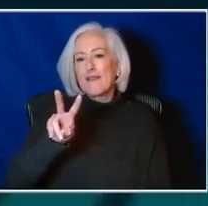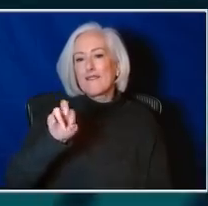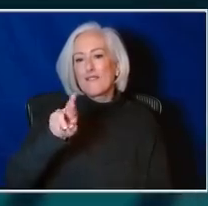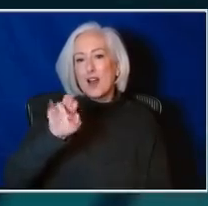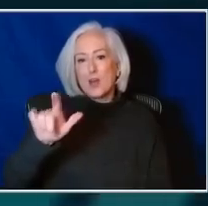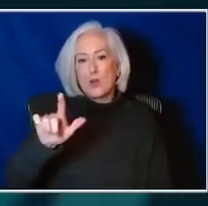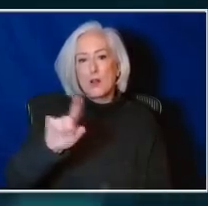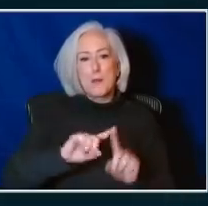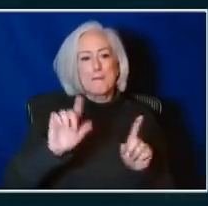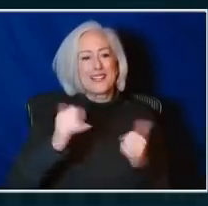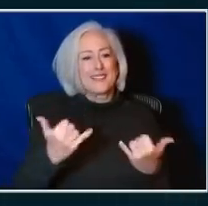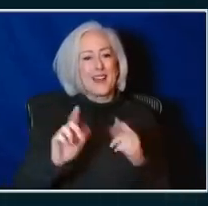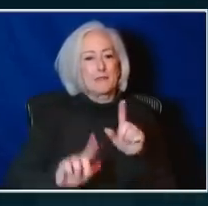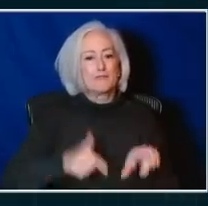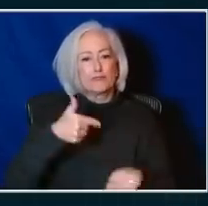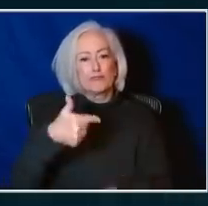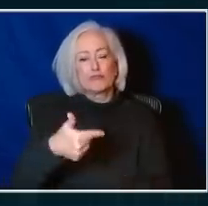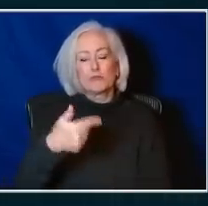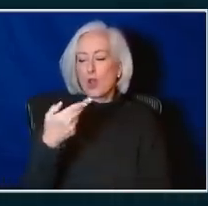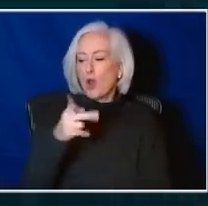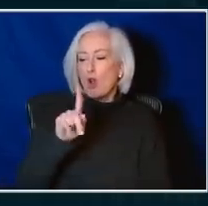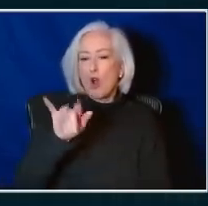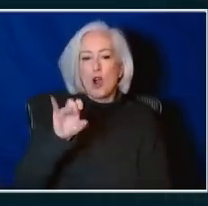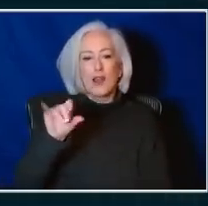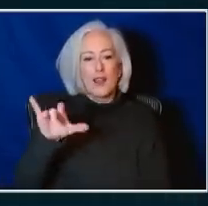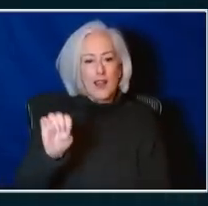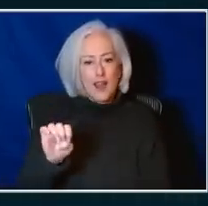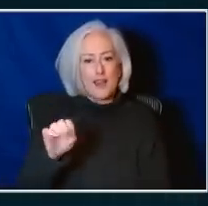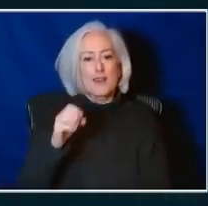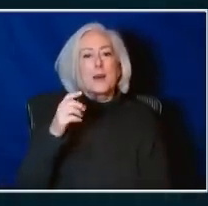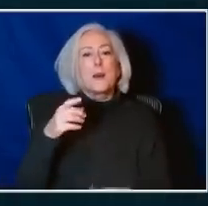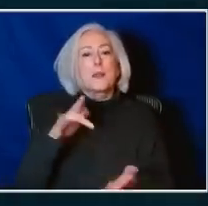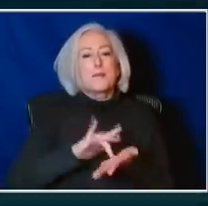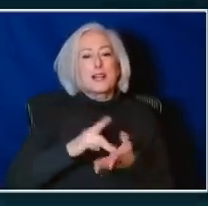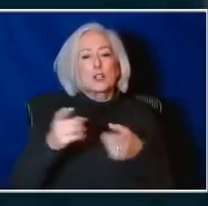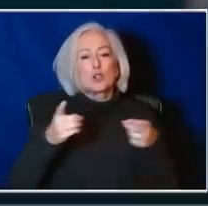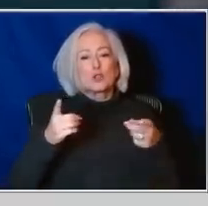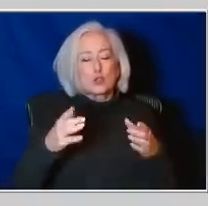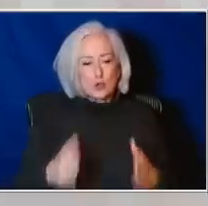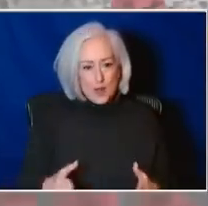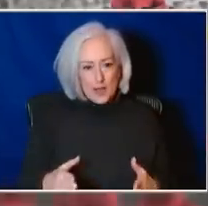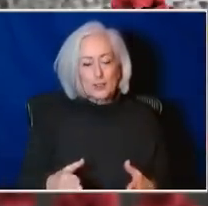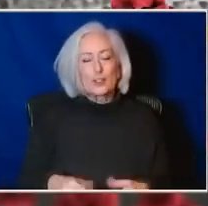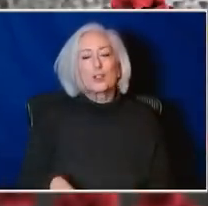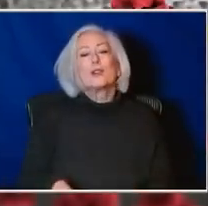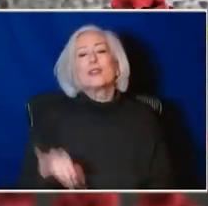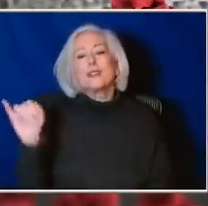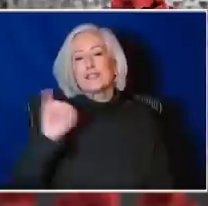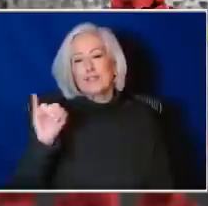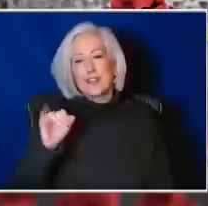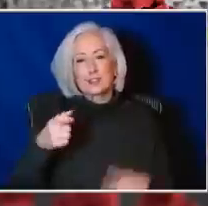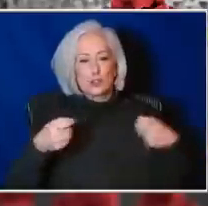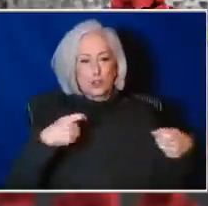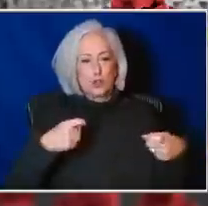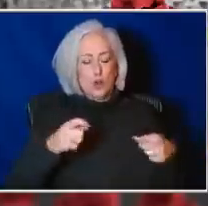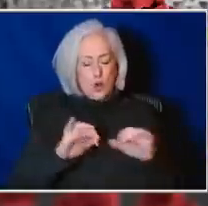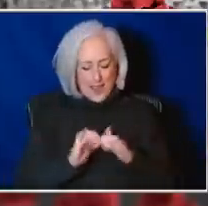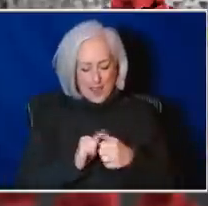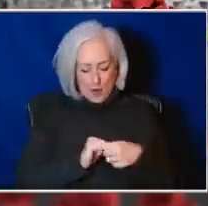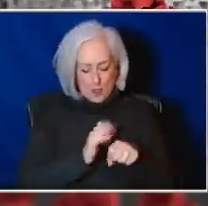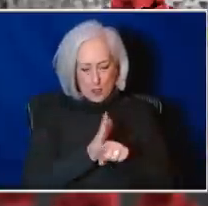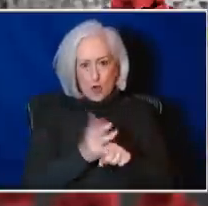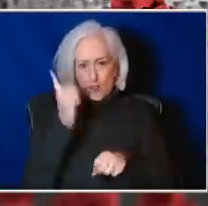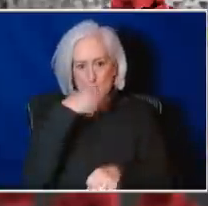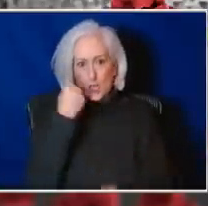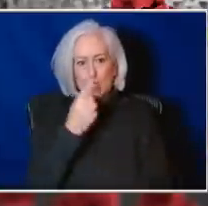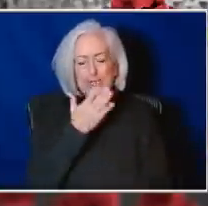Hawke to say, our medical director for infection prevention control, how are our COVID numbers looking? And I'm afraid to see the counts. I